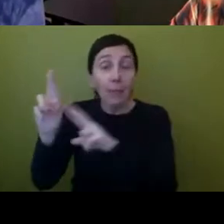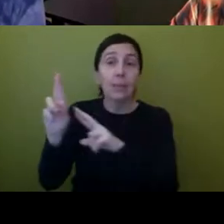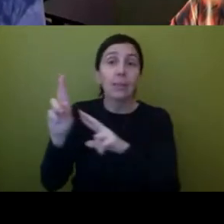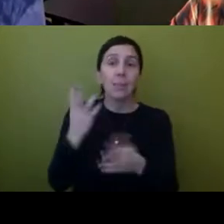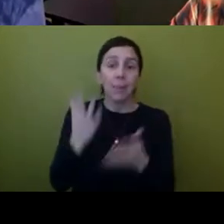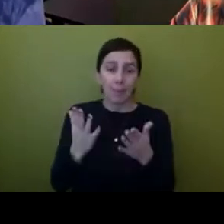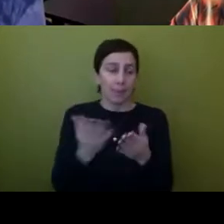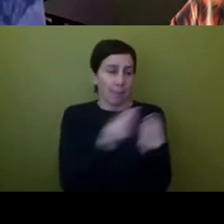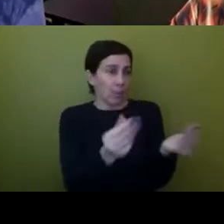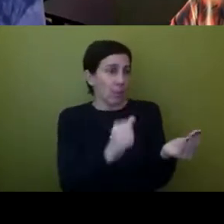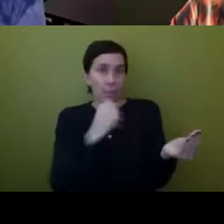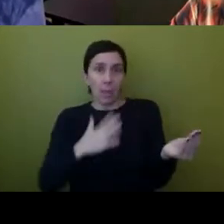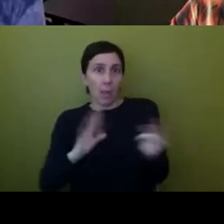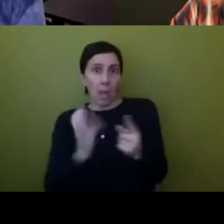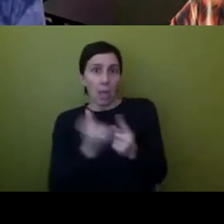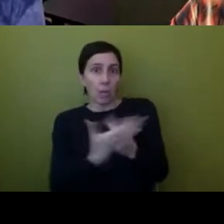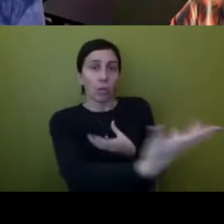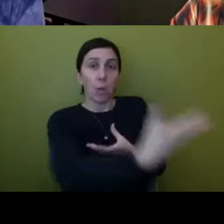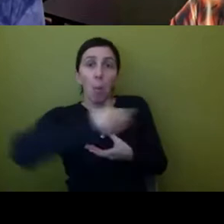culturally connected to your own history